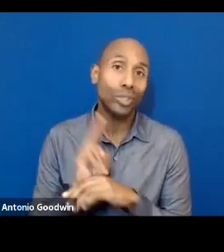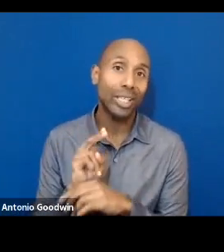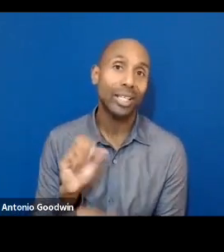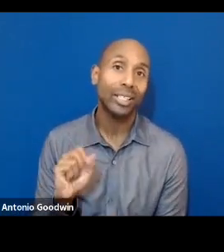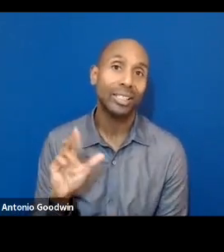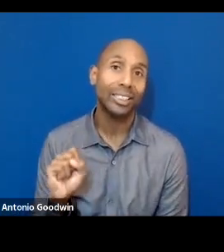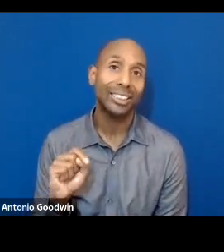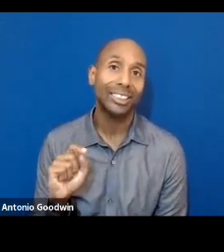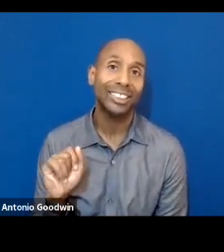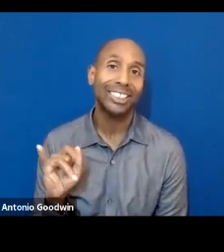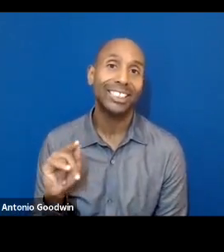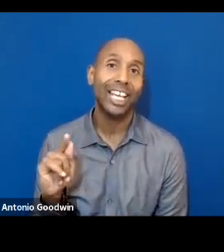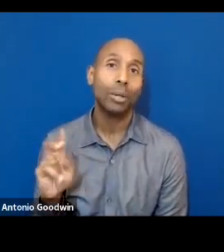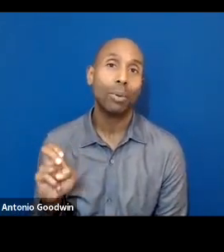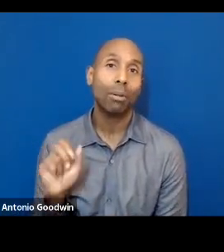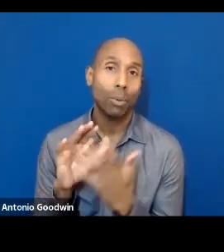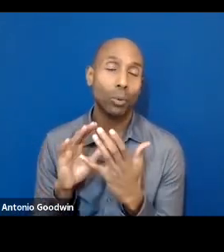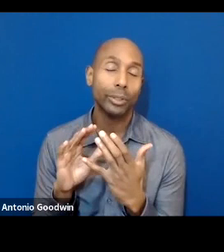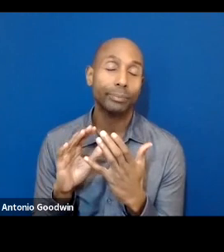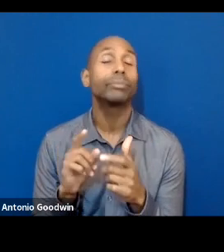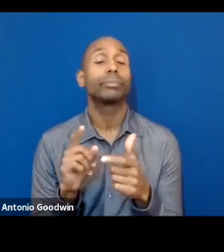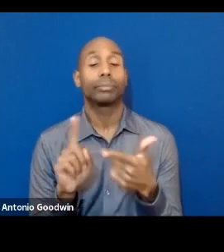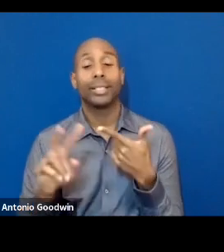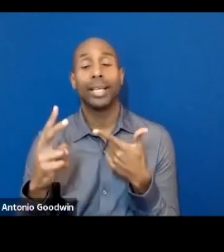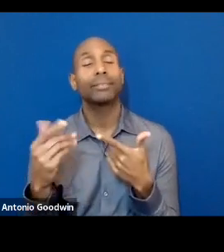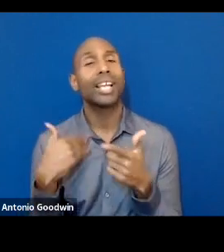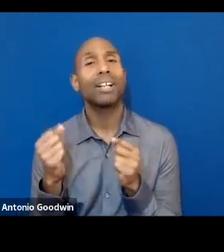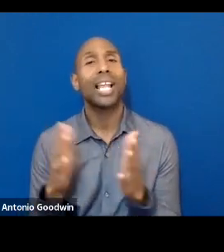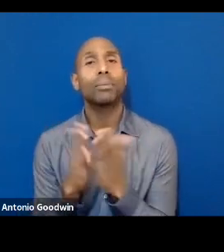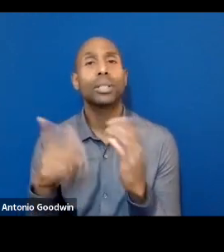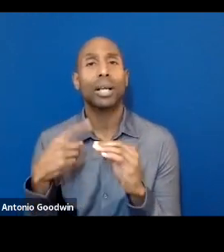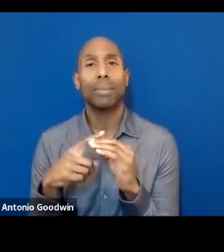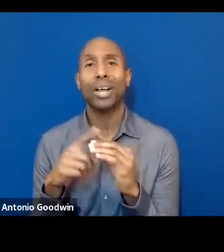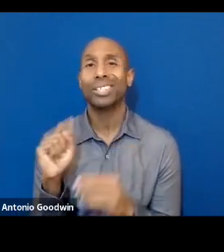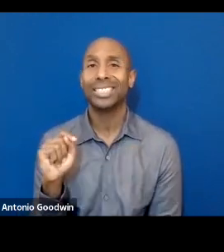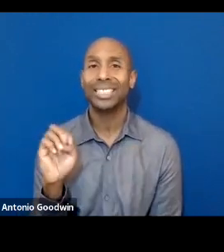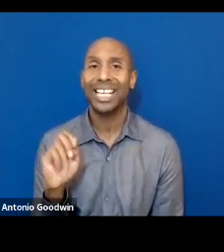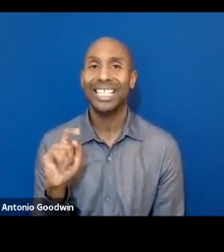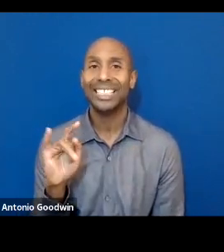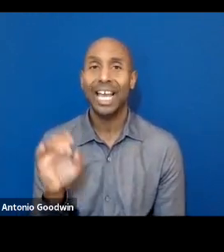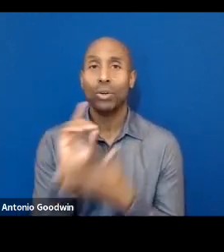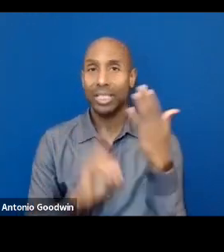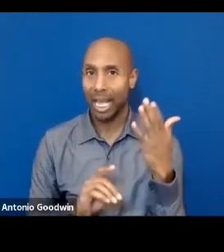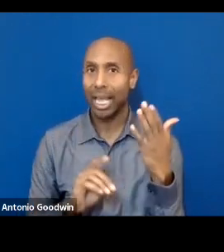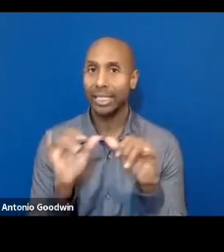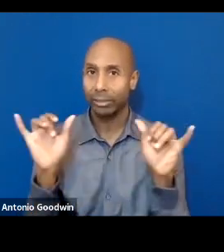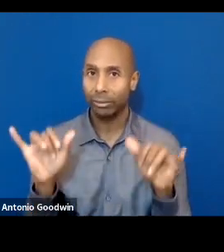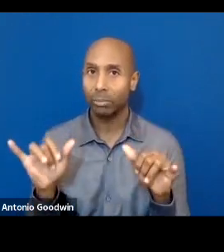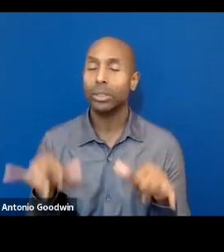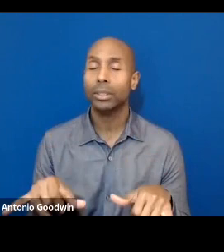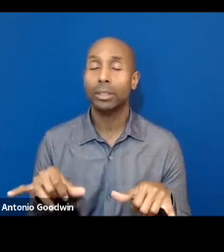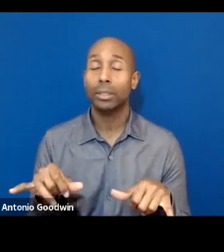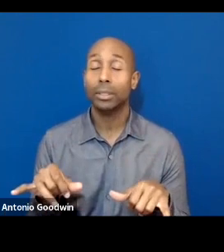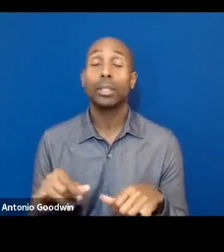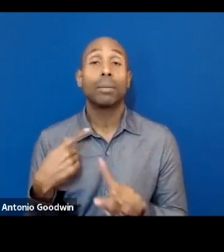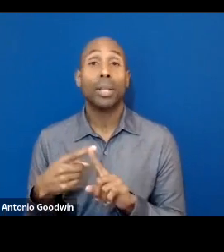and there is a growing field in like sustainable construction